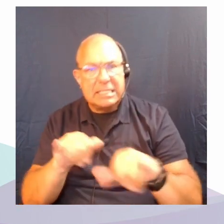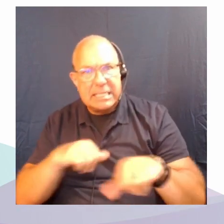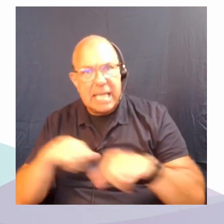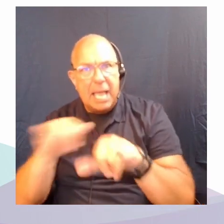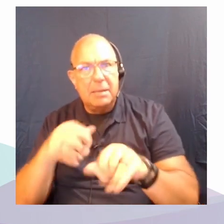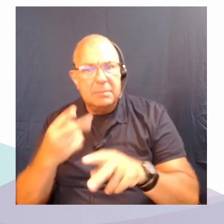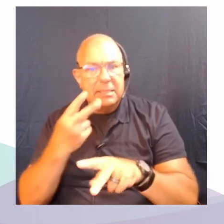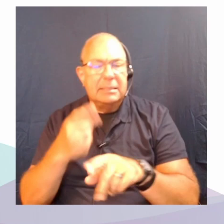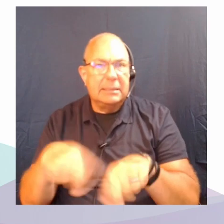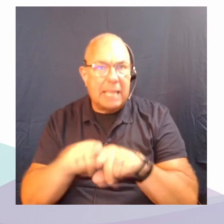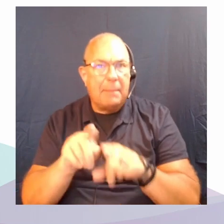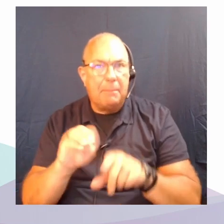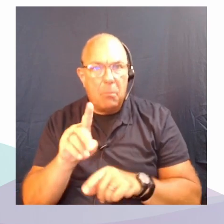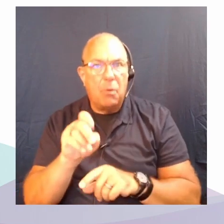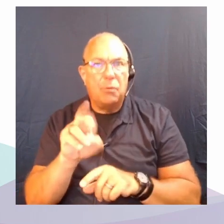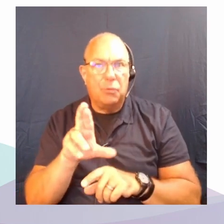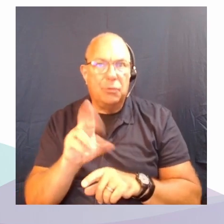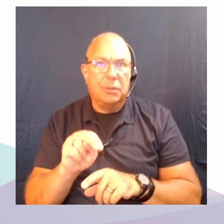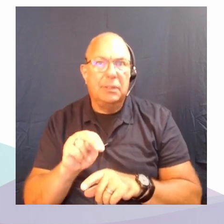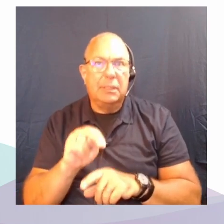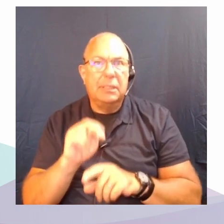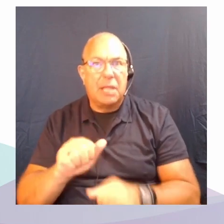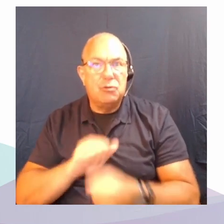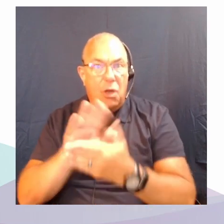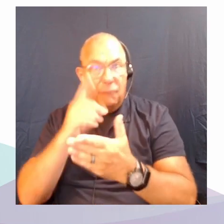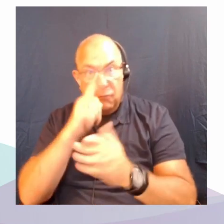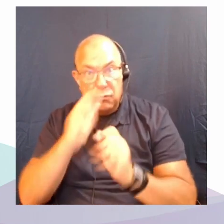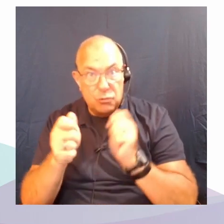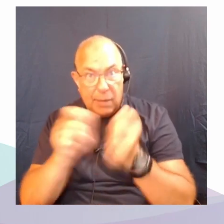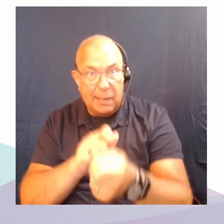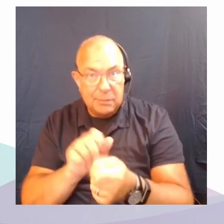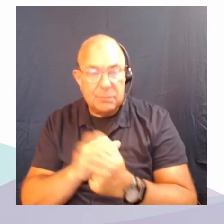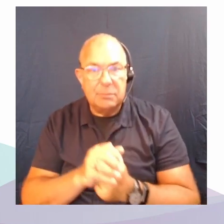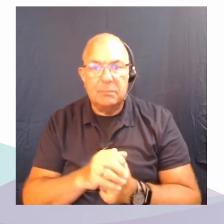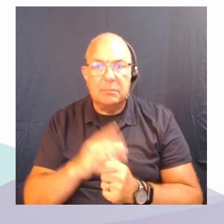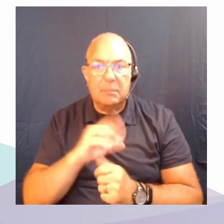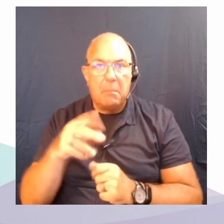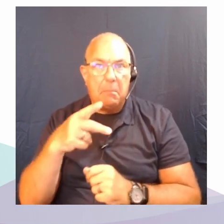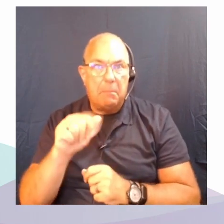challenge for change that, you know, the pandemic proposed.